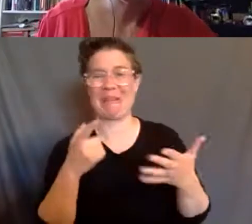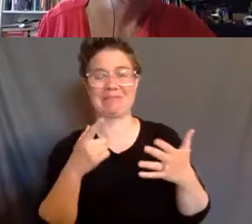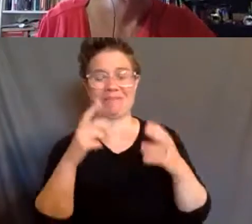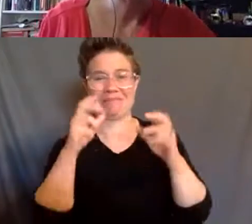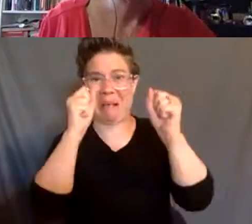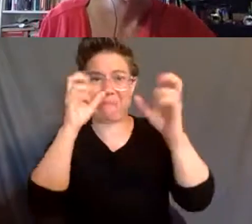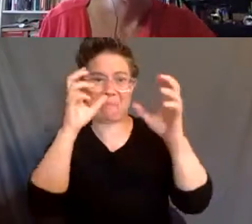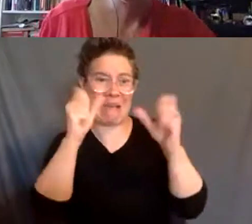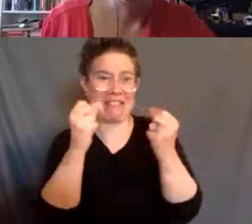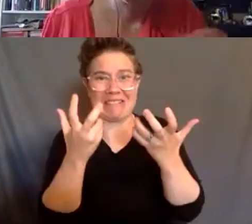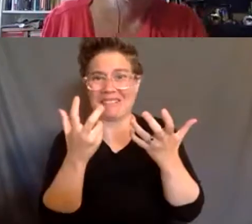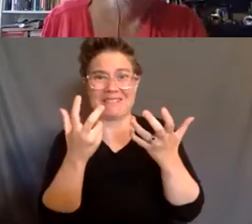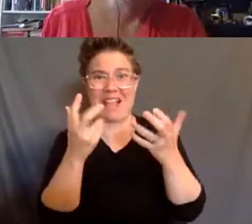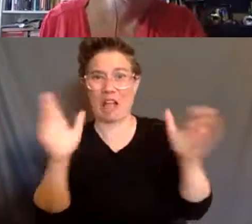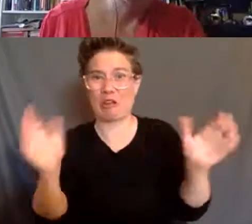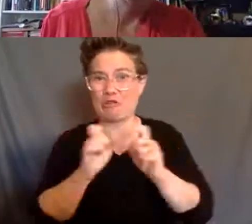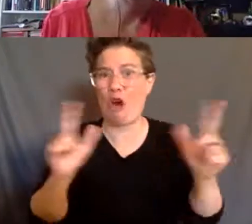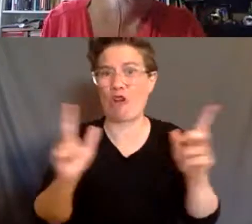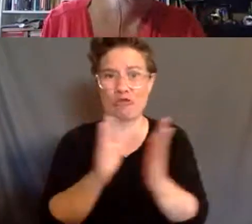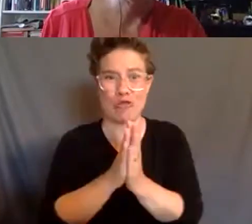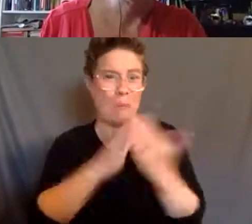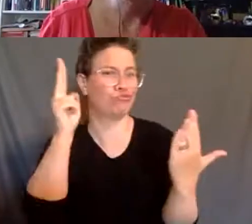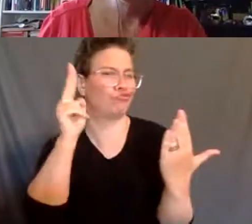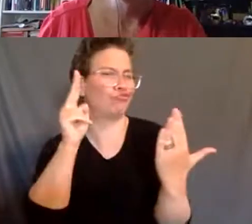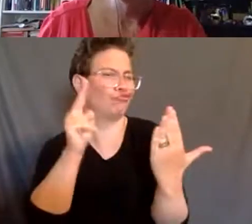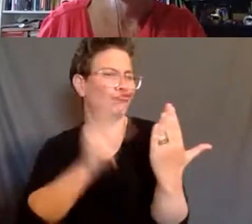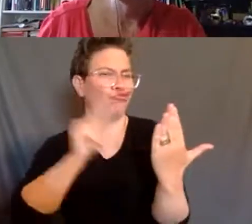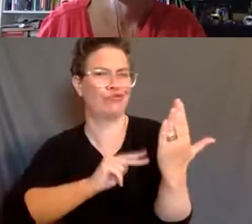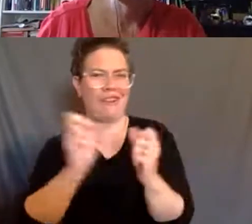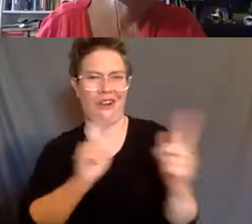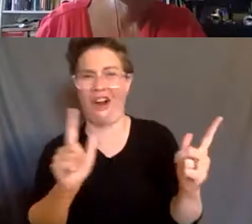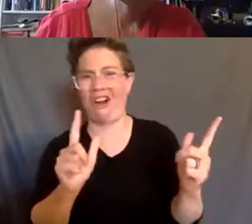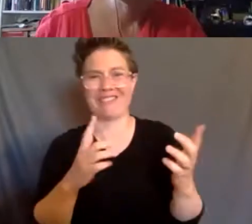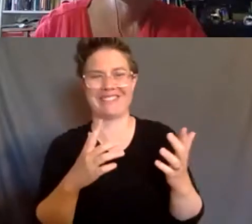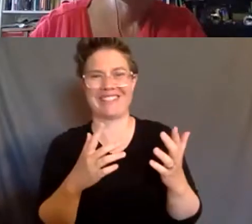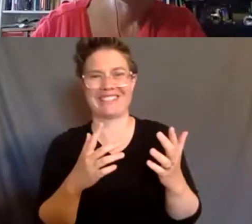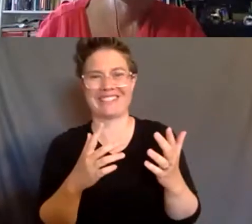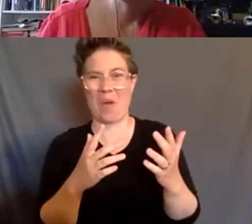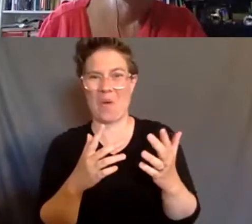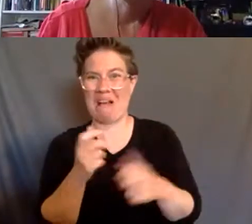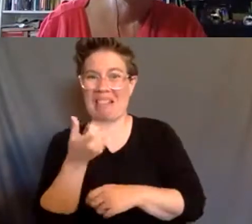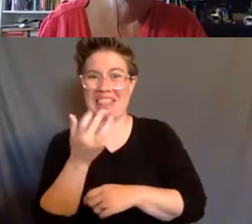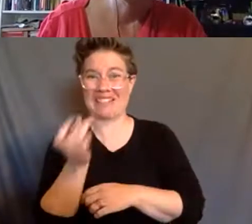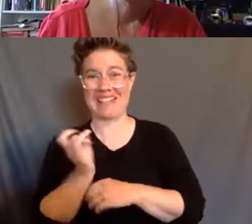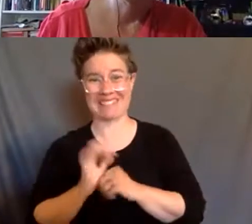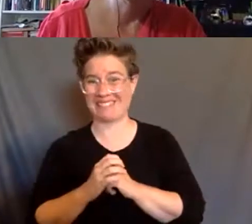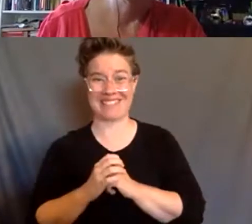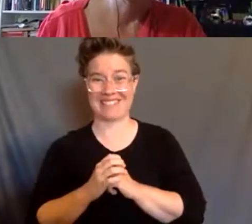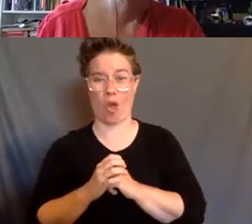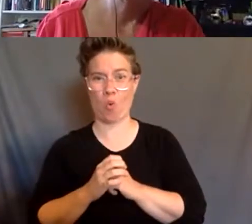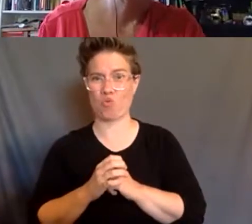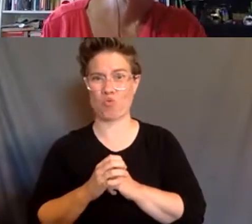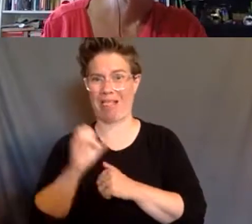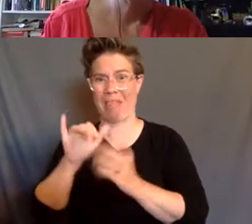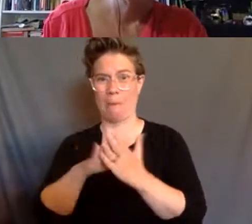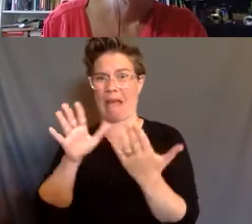encourage everybody to read the entire book, obviously, because that's just the littlest taste of all of the... I learned so many things in